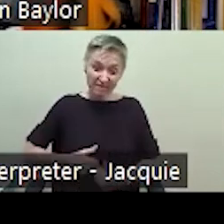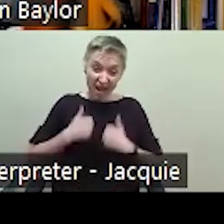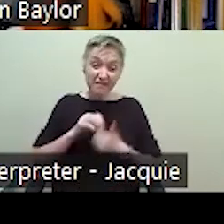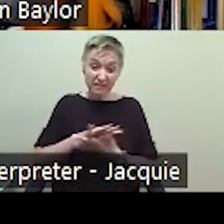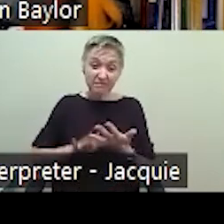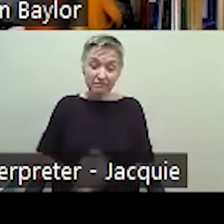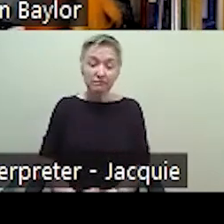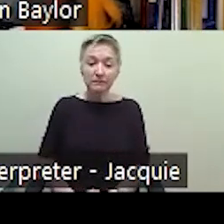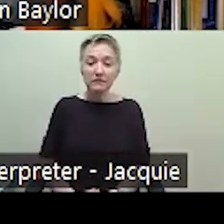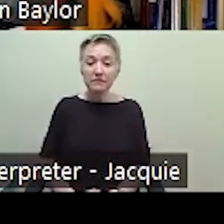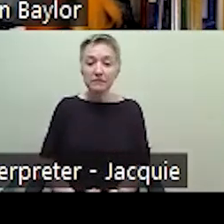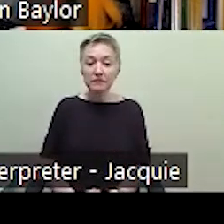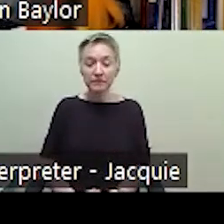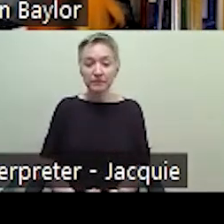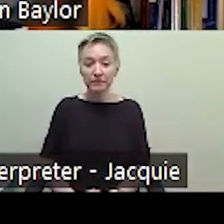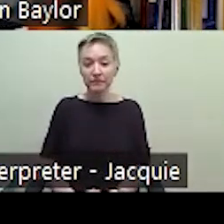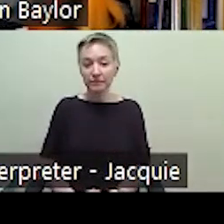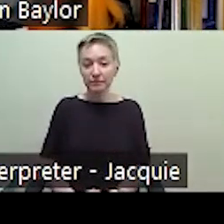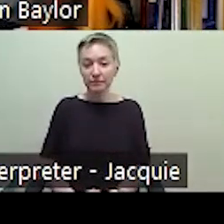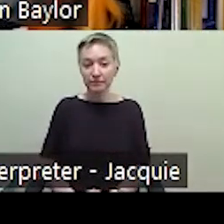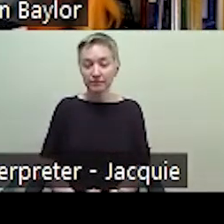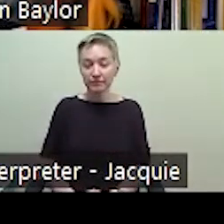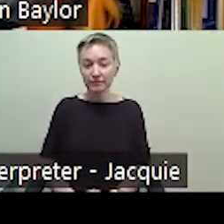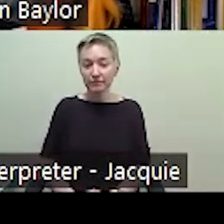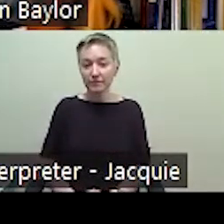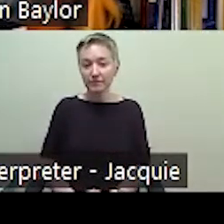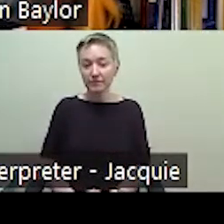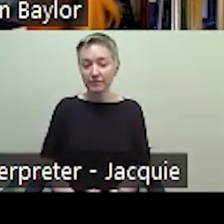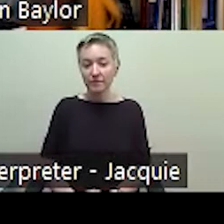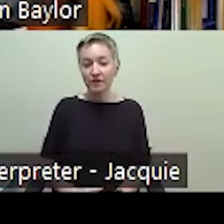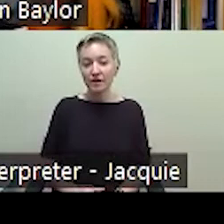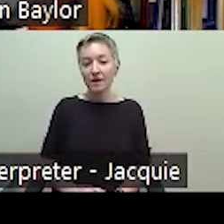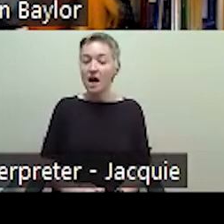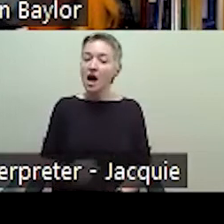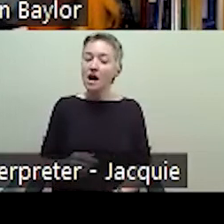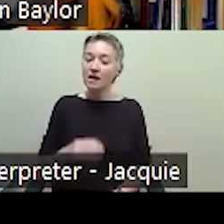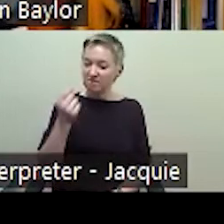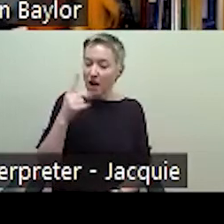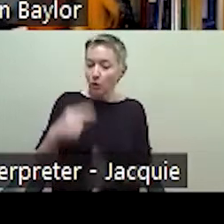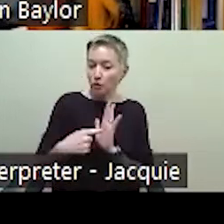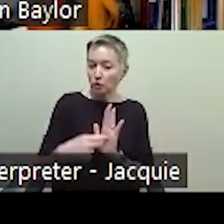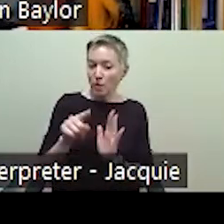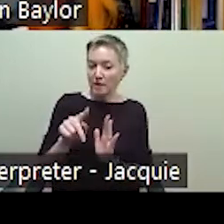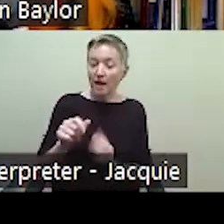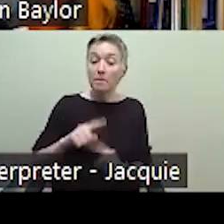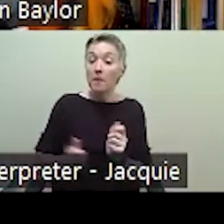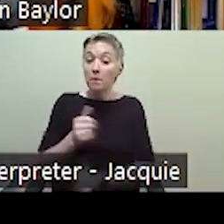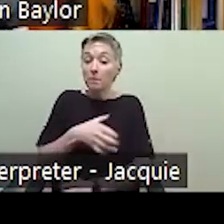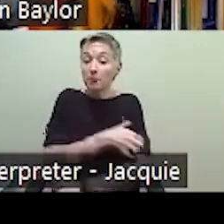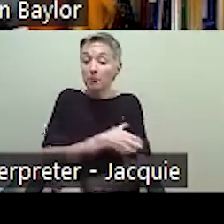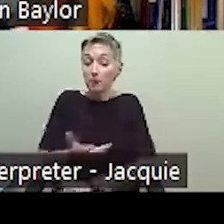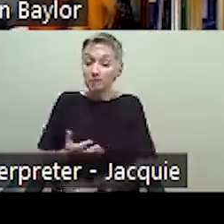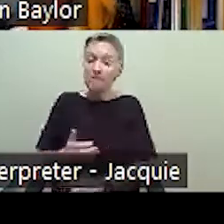I would say the biggest thing, and this is, I'll share this data with you, the most powerful thing has been how their assumptions